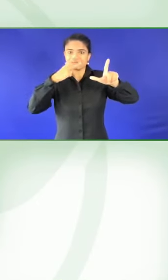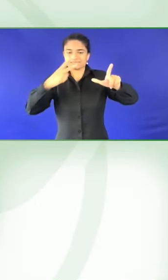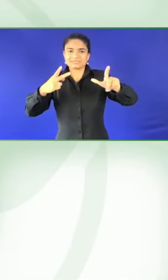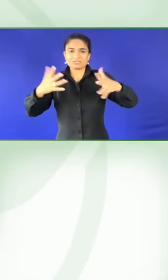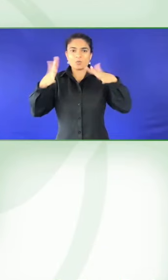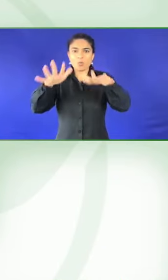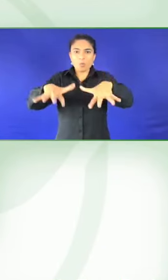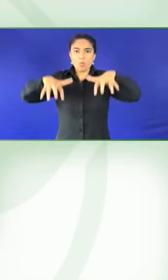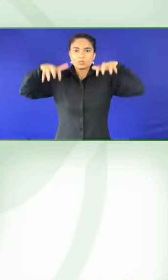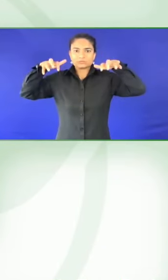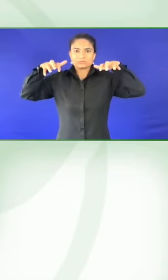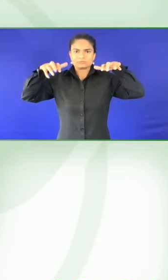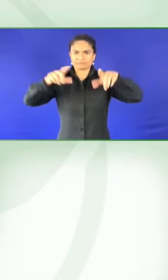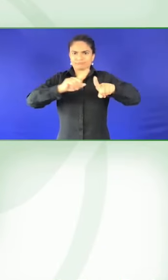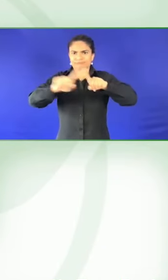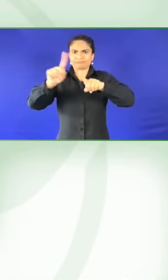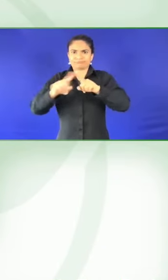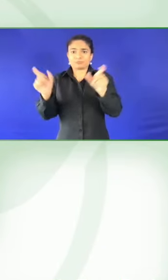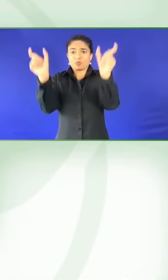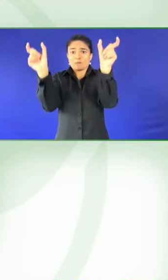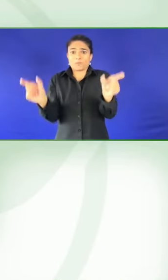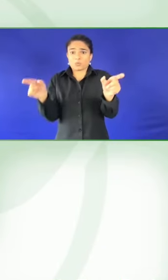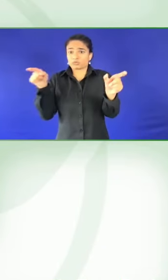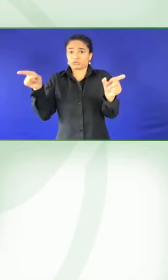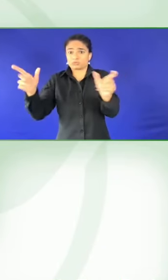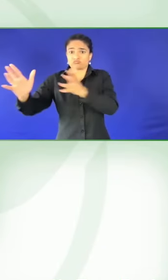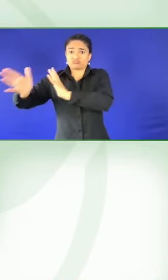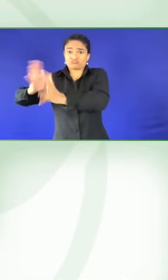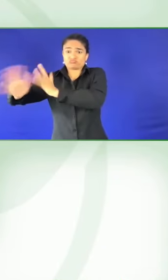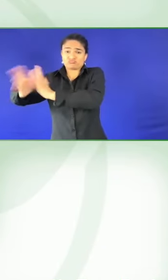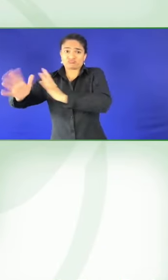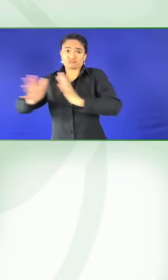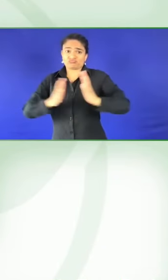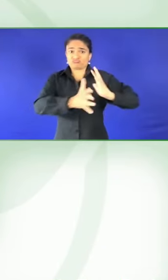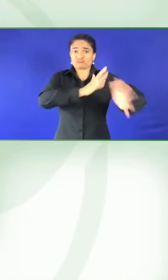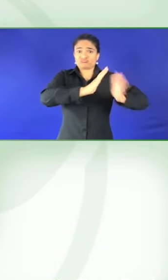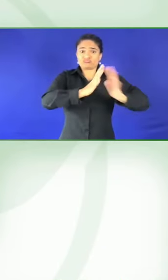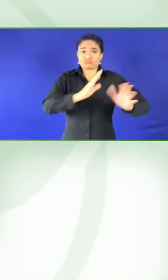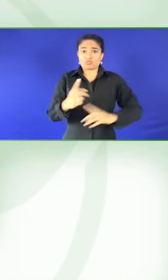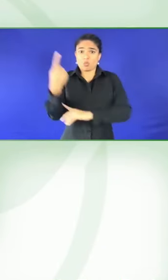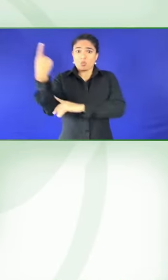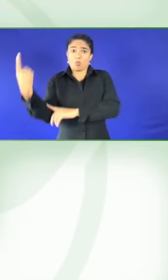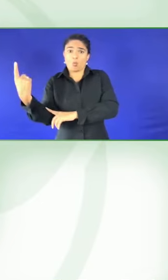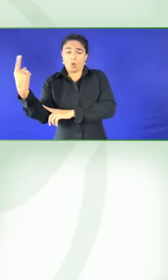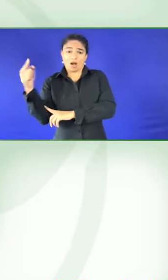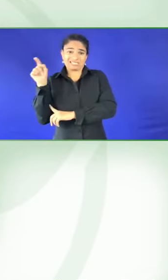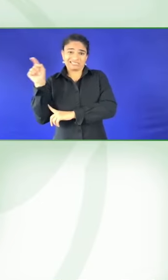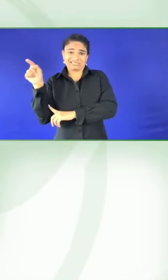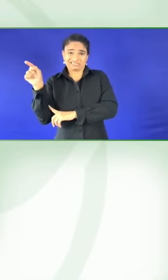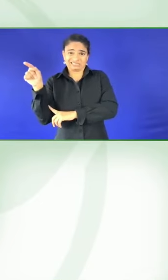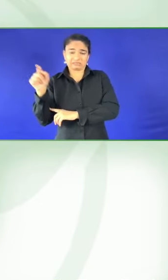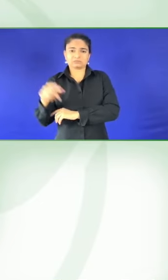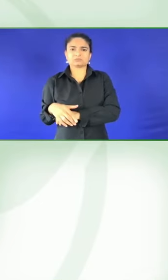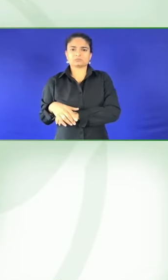another. It also changes the sign language interpreters. The first one that narrates the text,